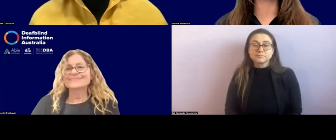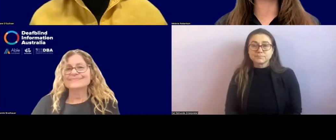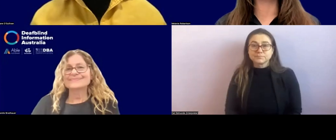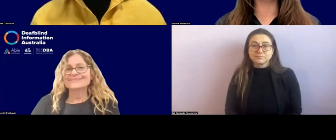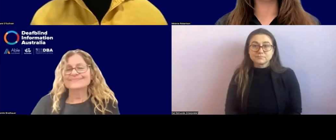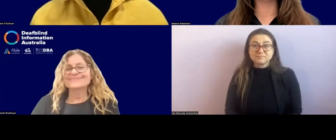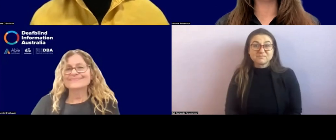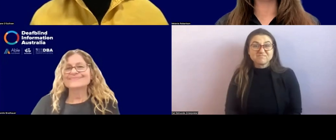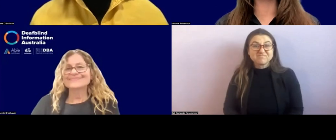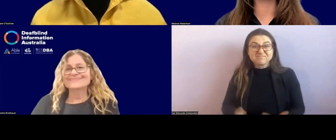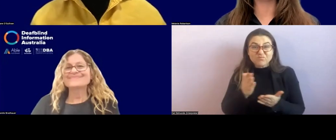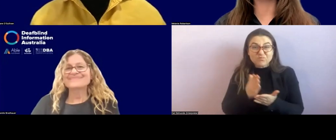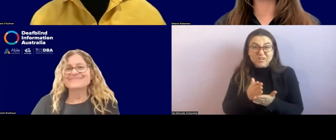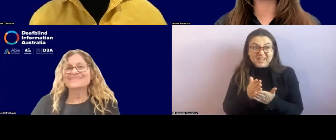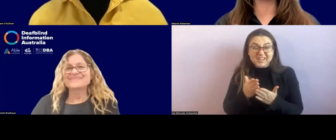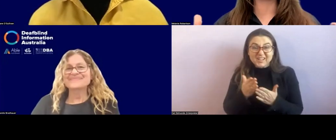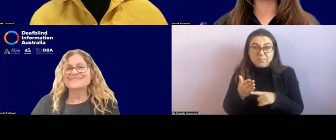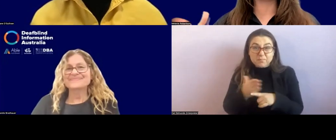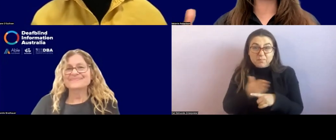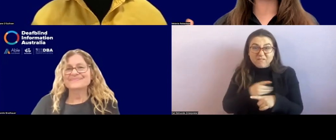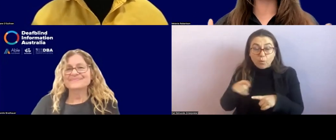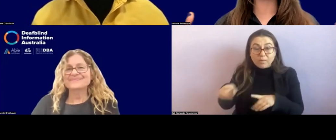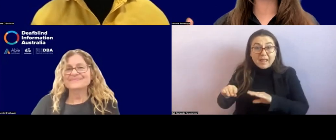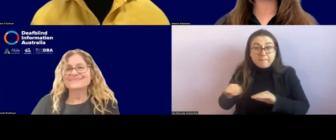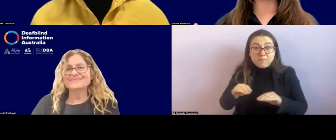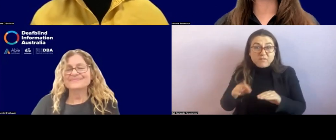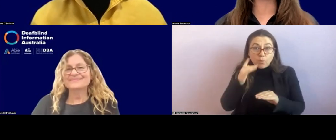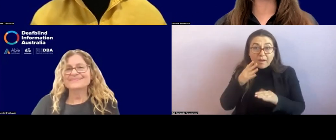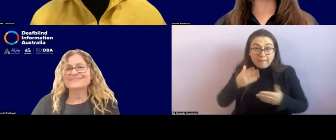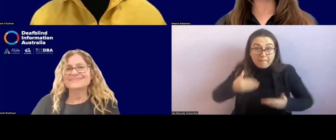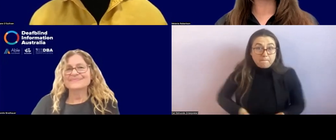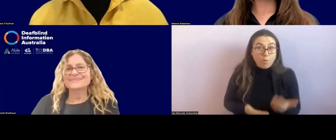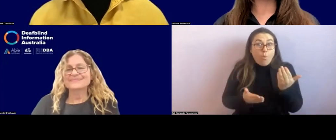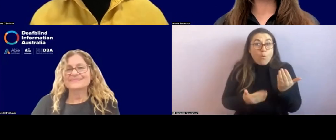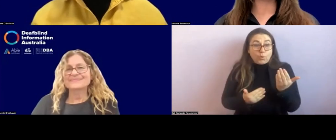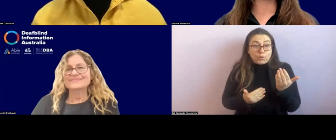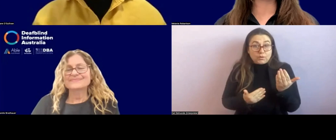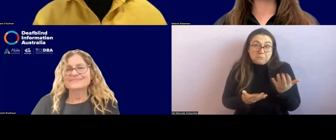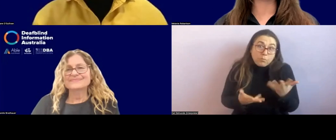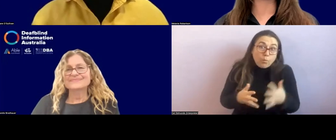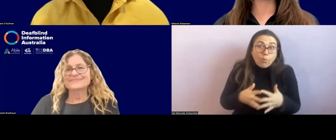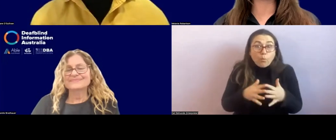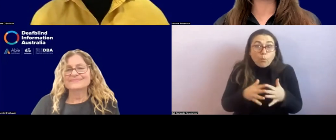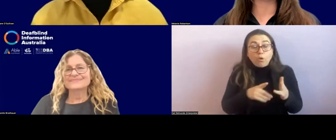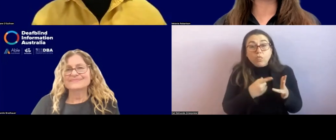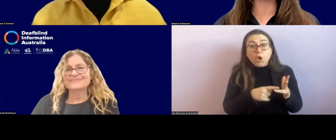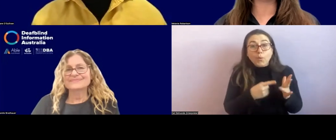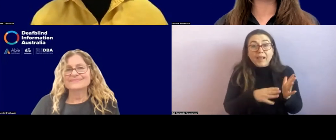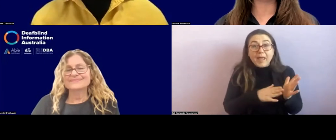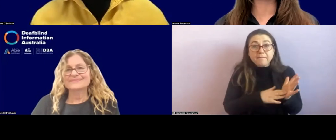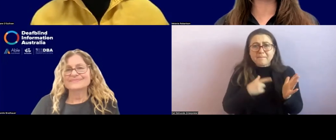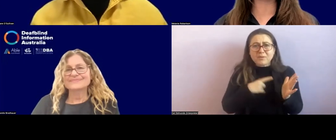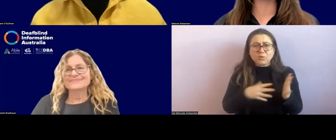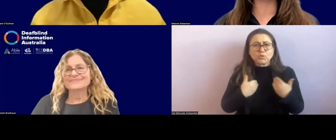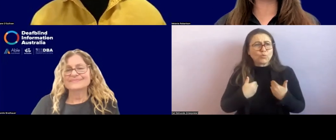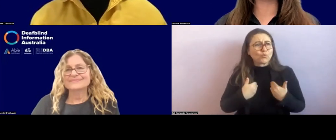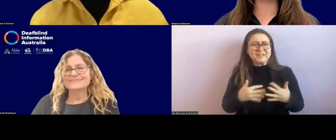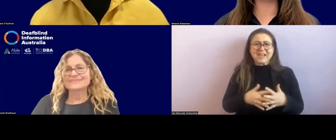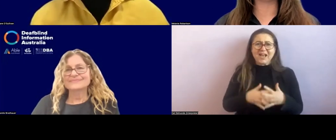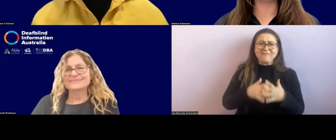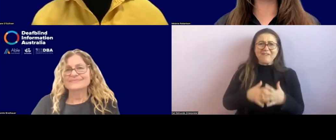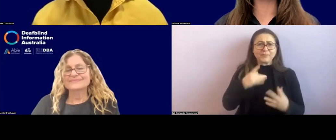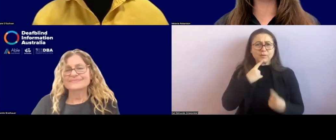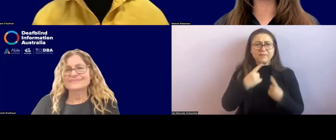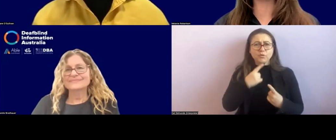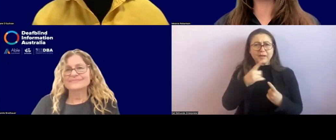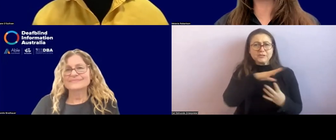even before they're moving, you know, moving out of their own space by themselves, that there's really rich and valuable information and perspective